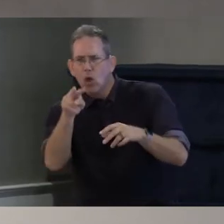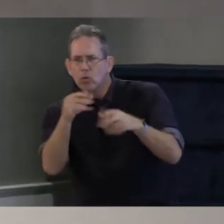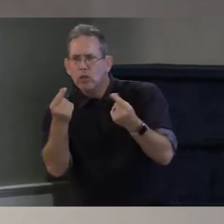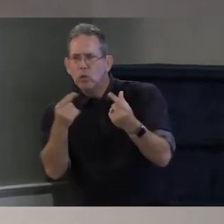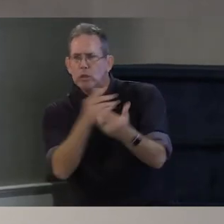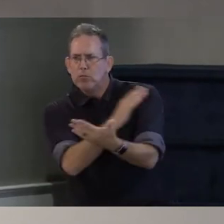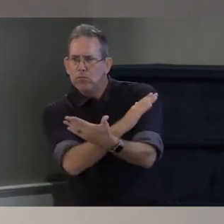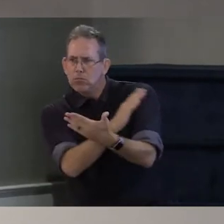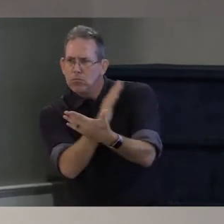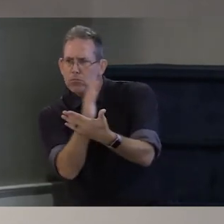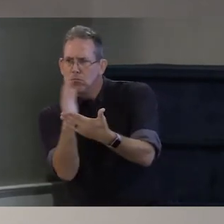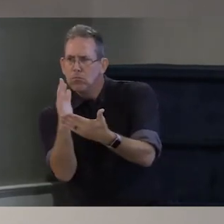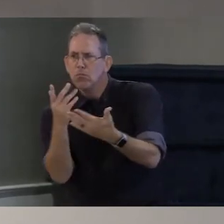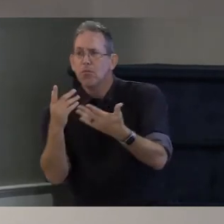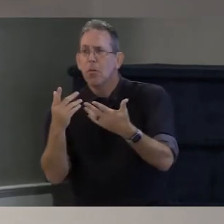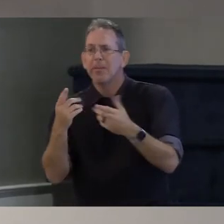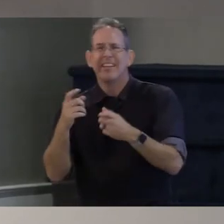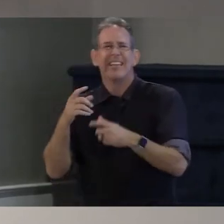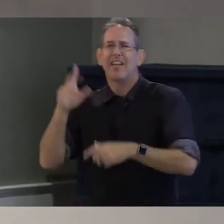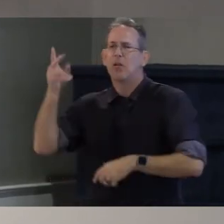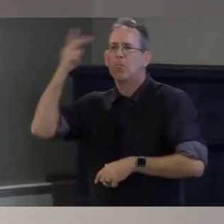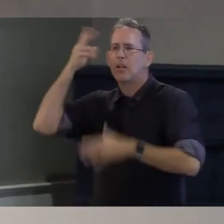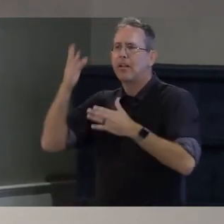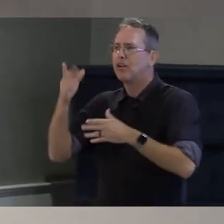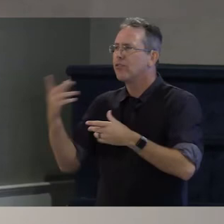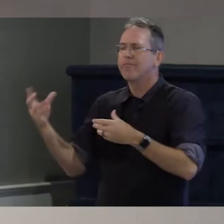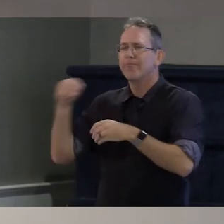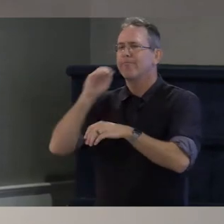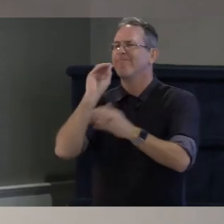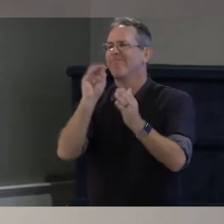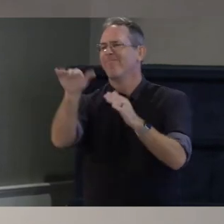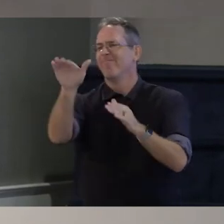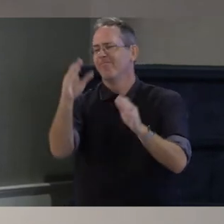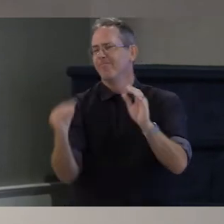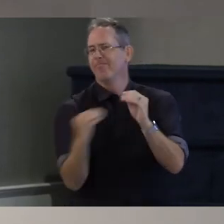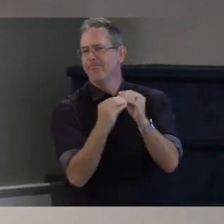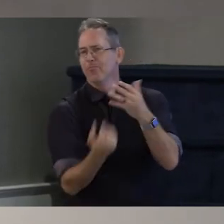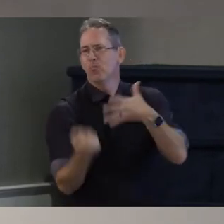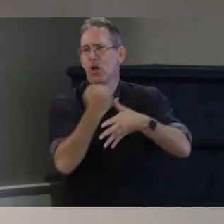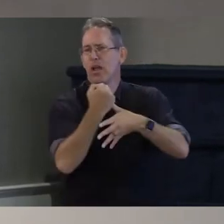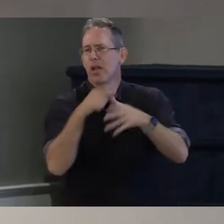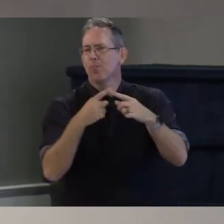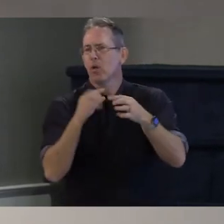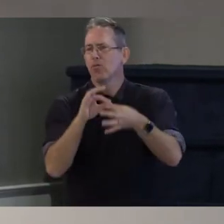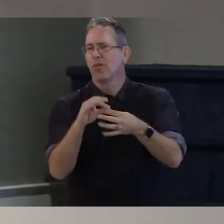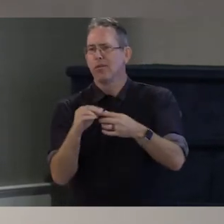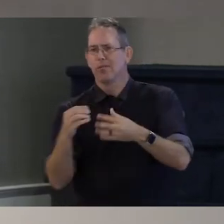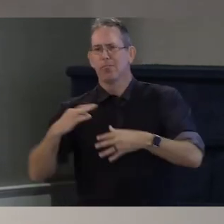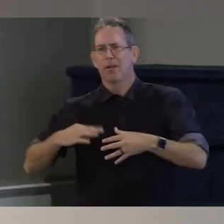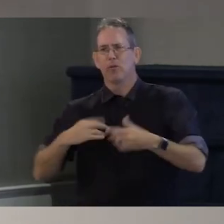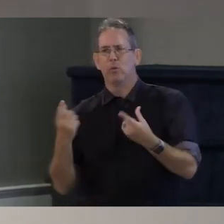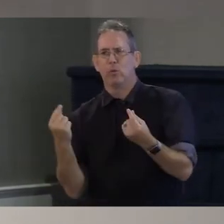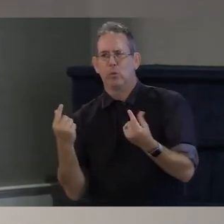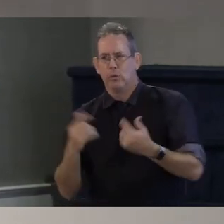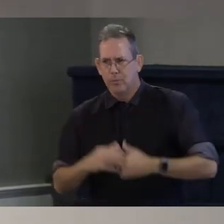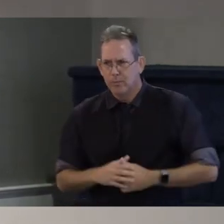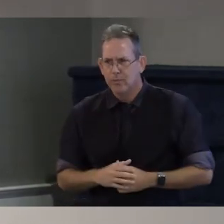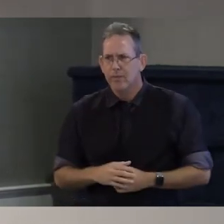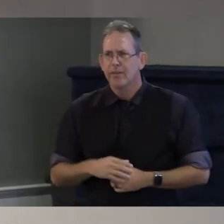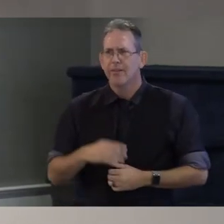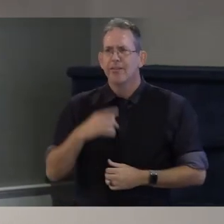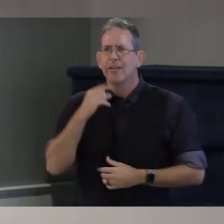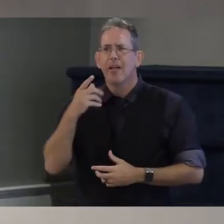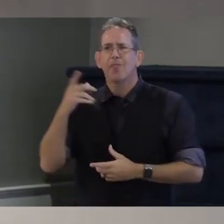leaders who prioritize uh an issue that doesn't get them a lot of political reward um